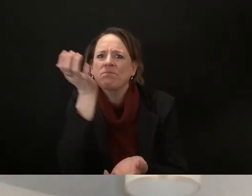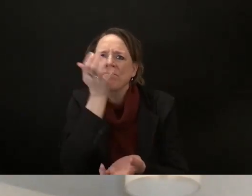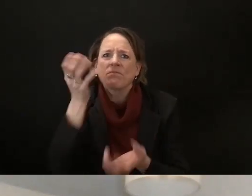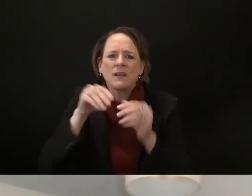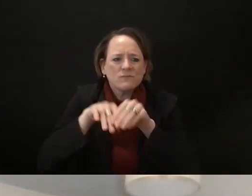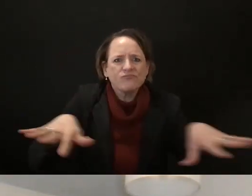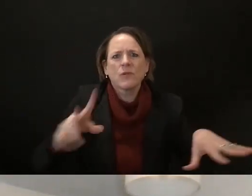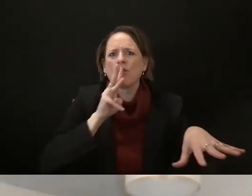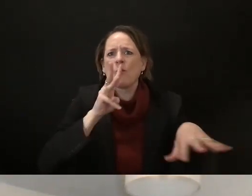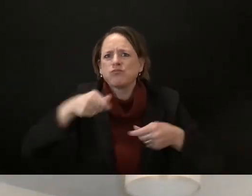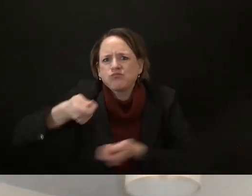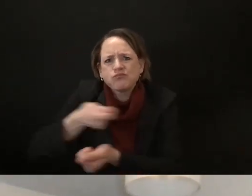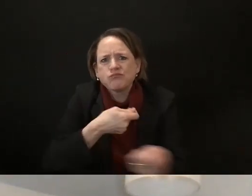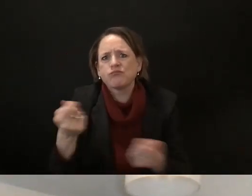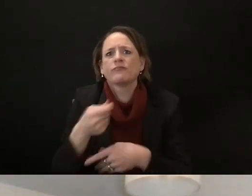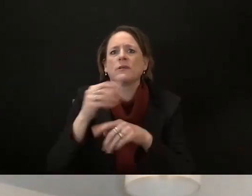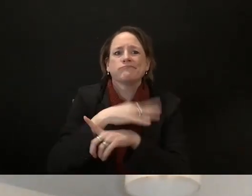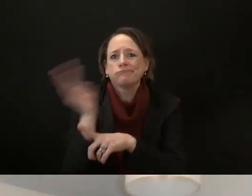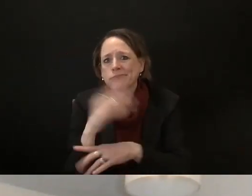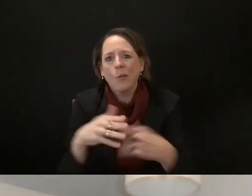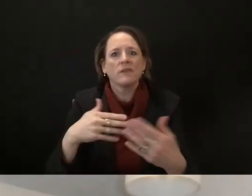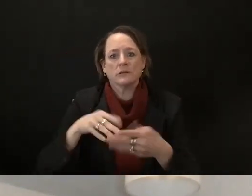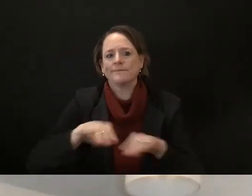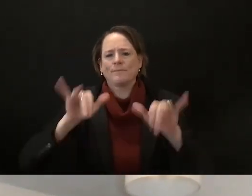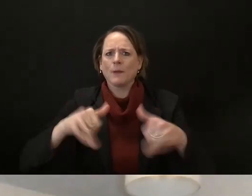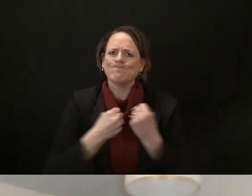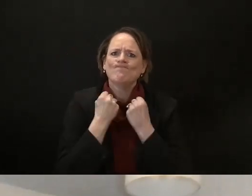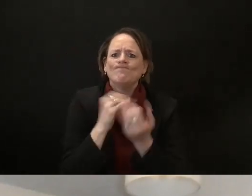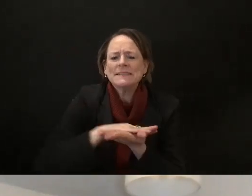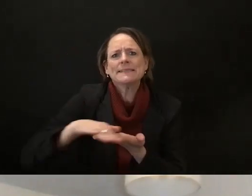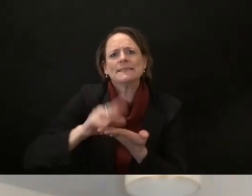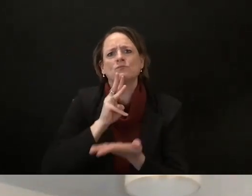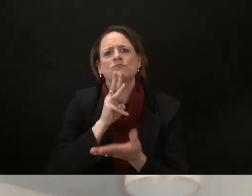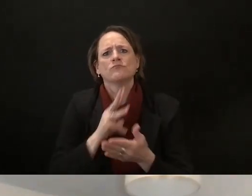to acknowledge the problem and make sure that those that are using it are held accountable